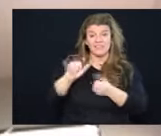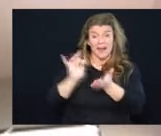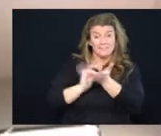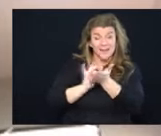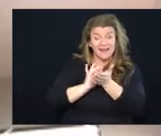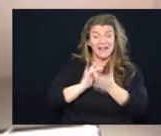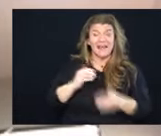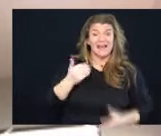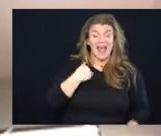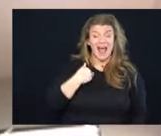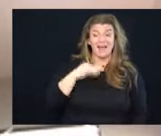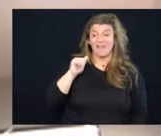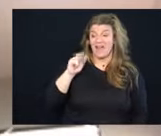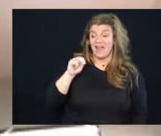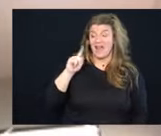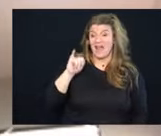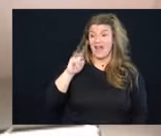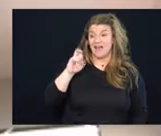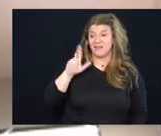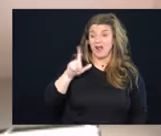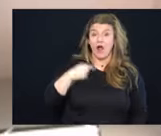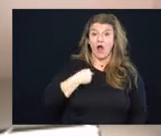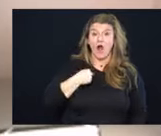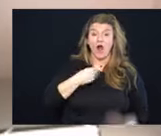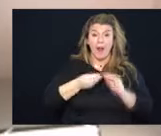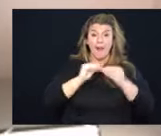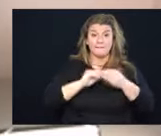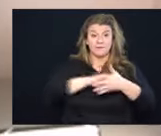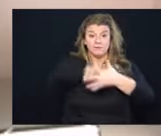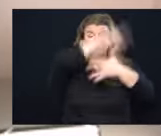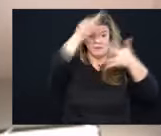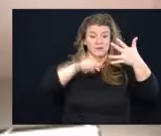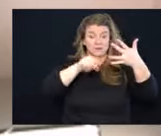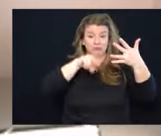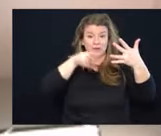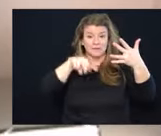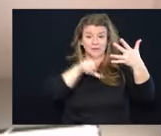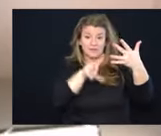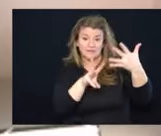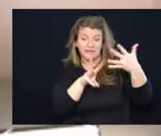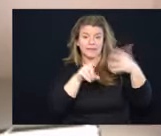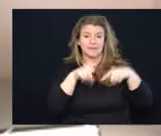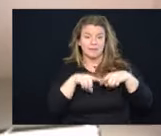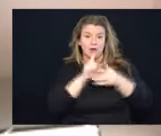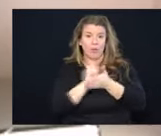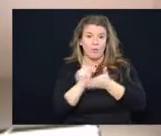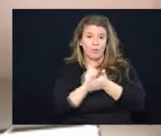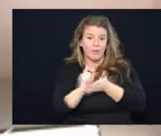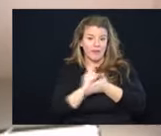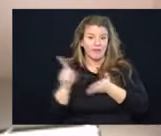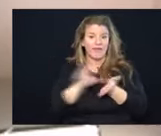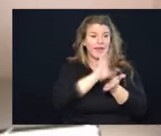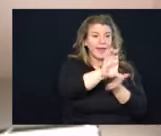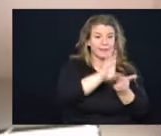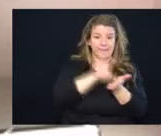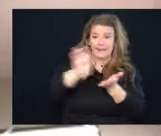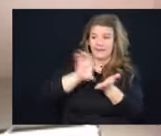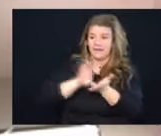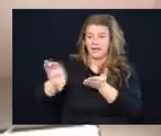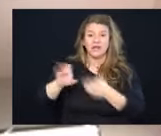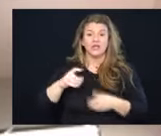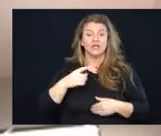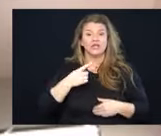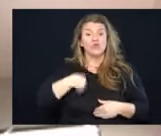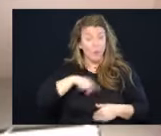antivirals, we are about 22nd or 26th, depending on the week in allocation. So we are getting,